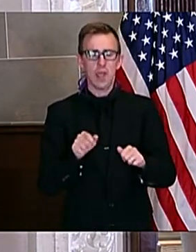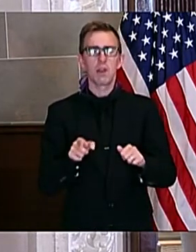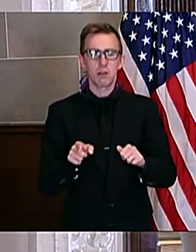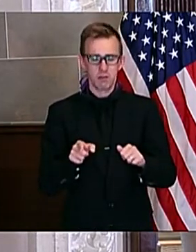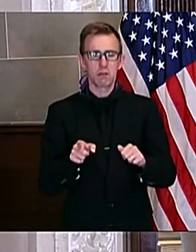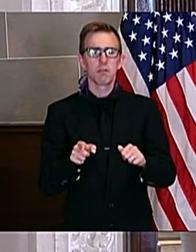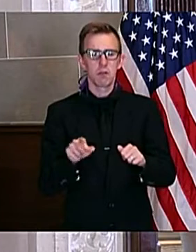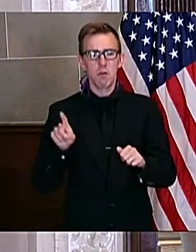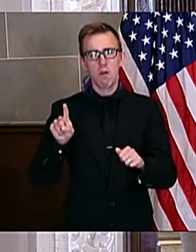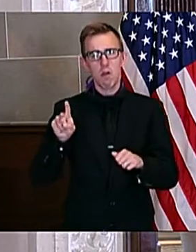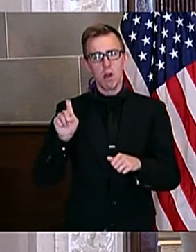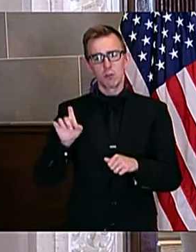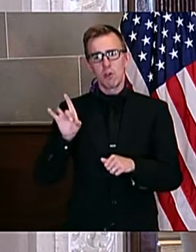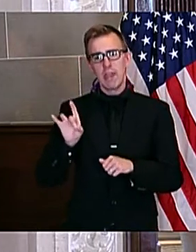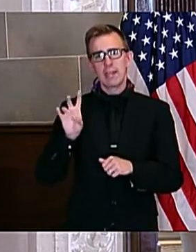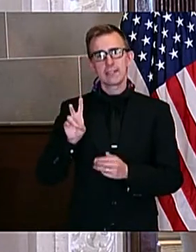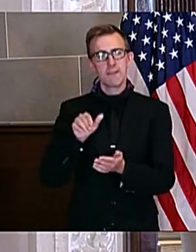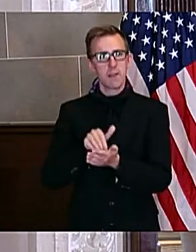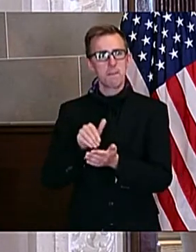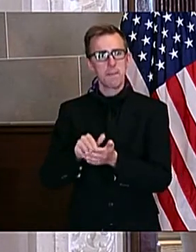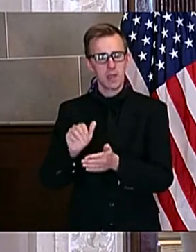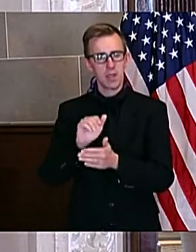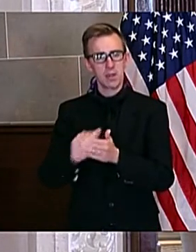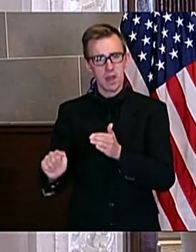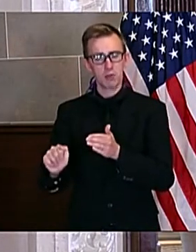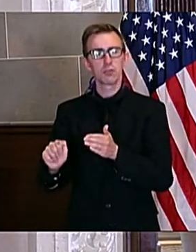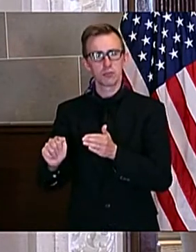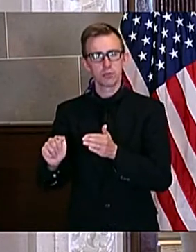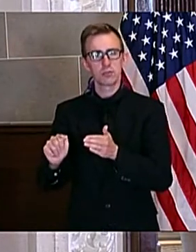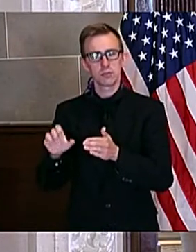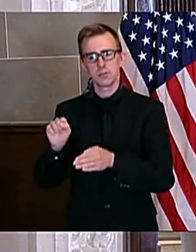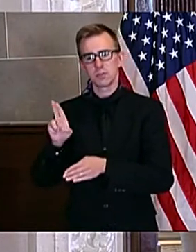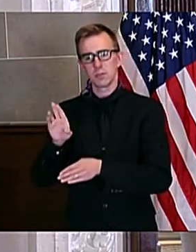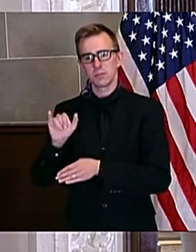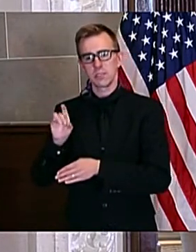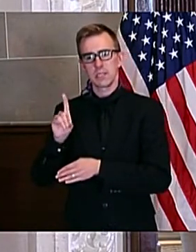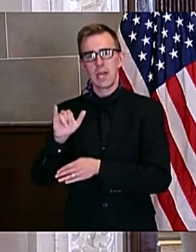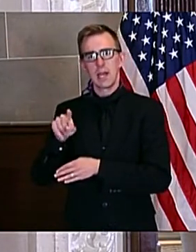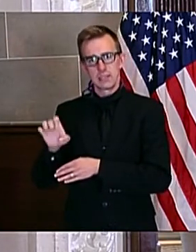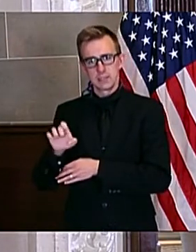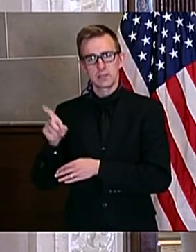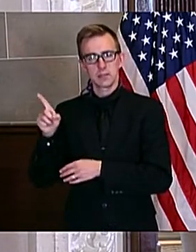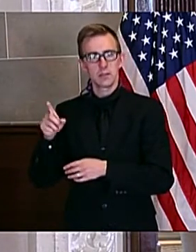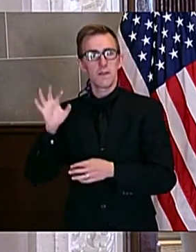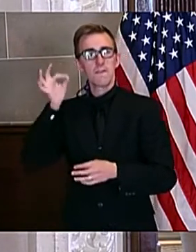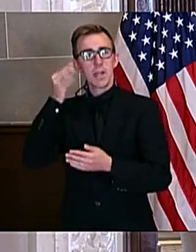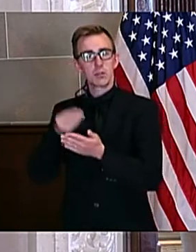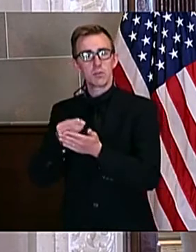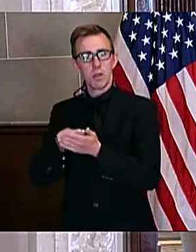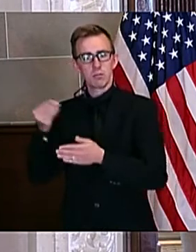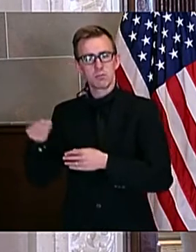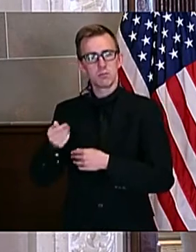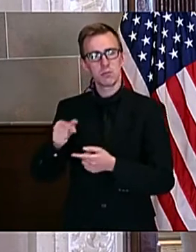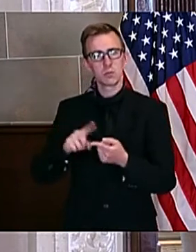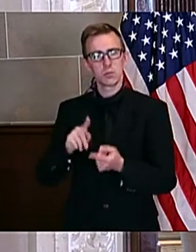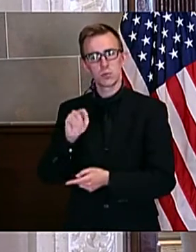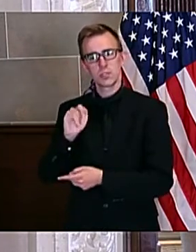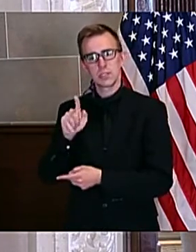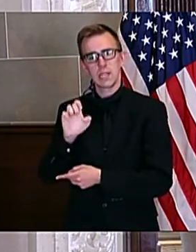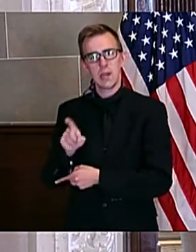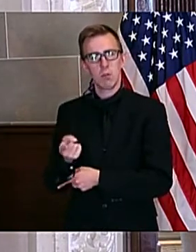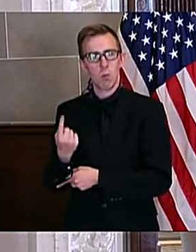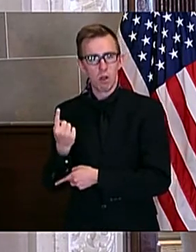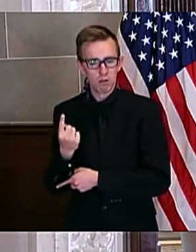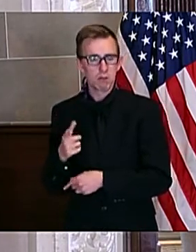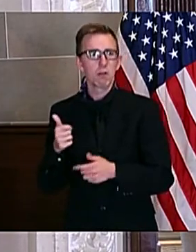$187 million in federal funds distributed as Title I dollars to help